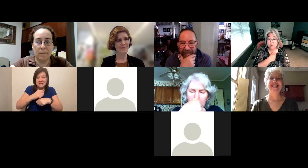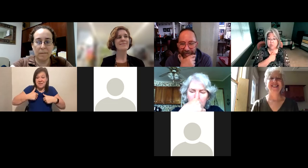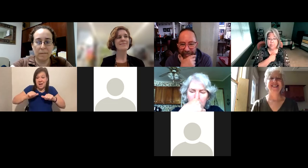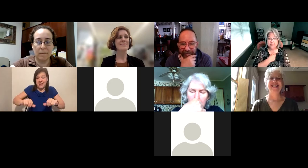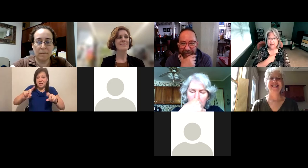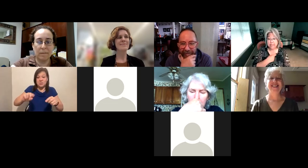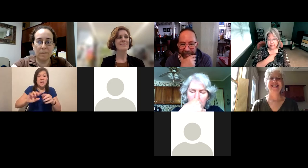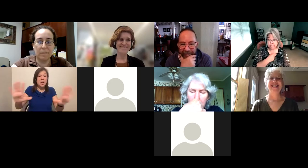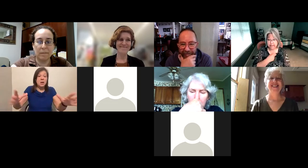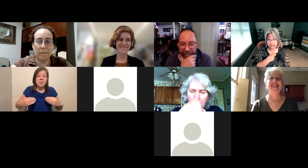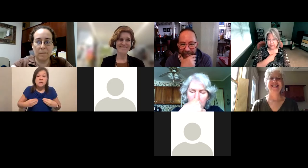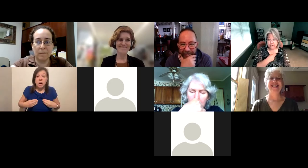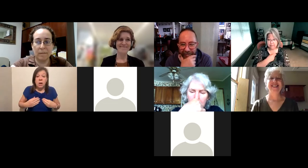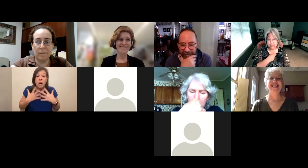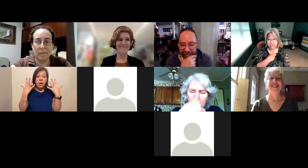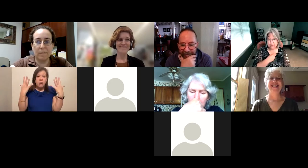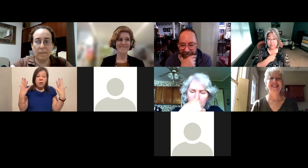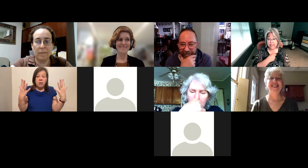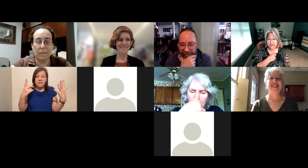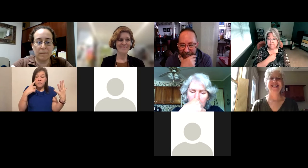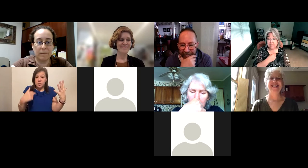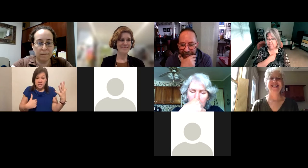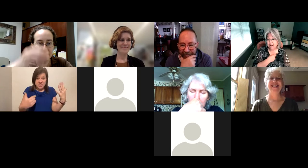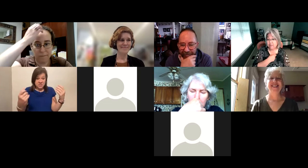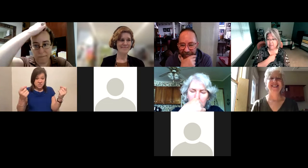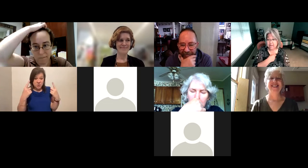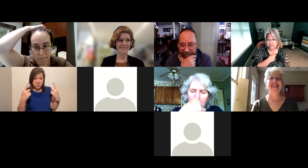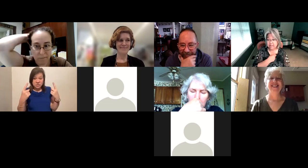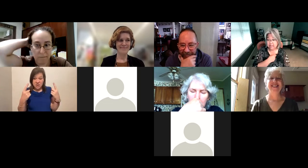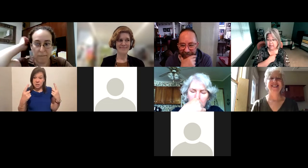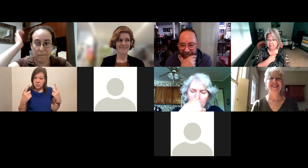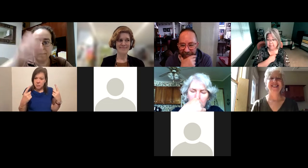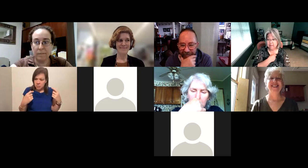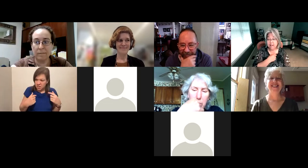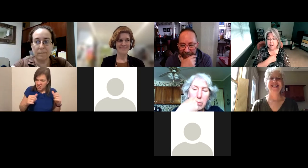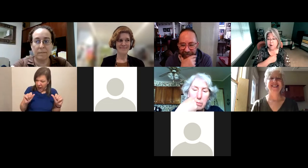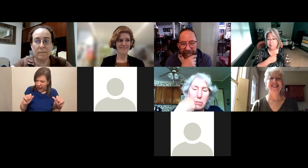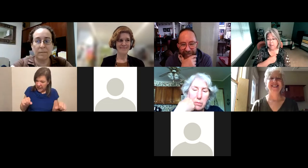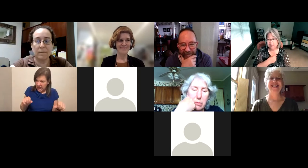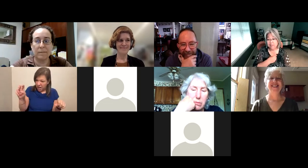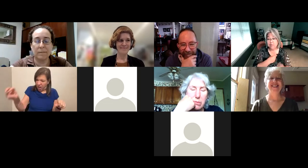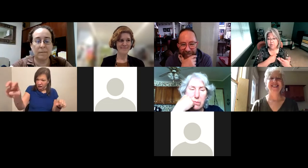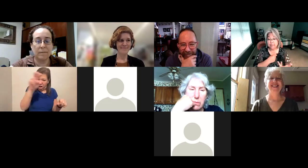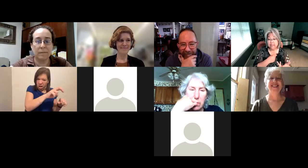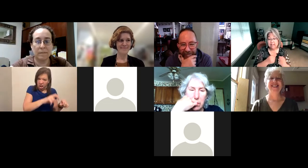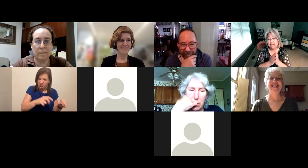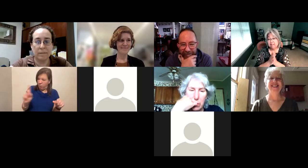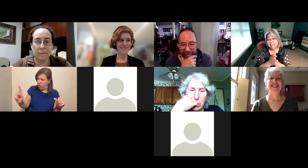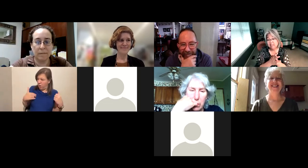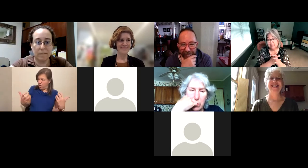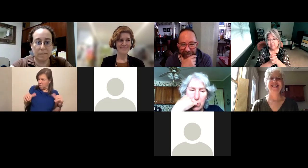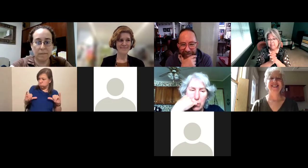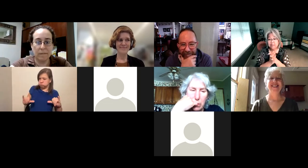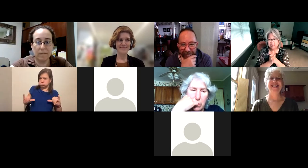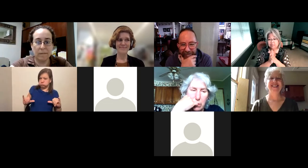was so liberating to me to know that that that was a possibility. And so for me that